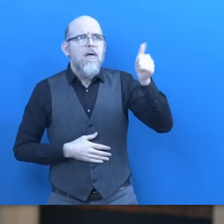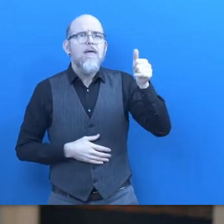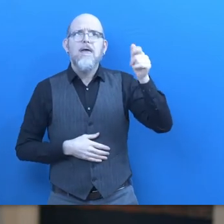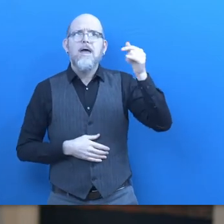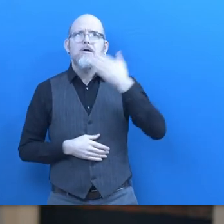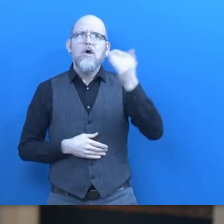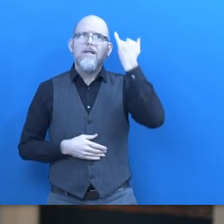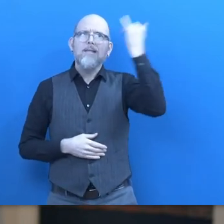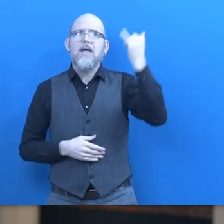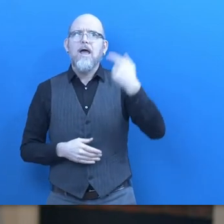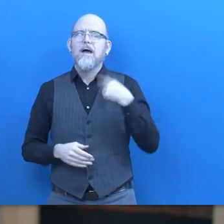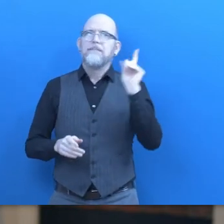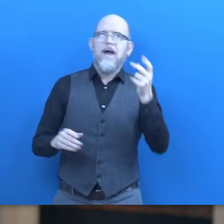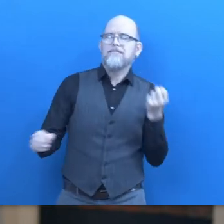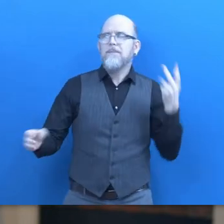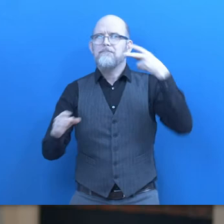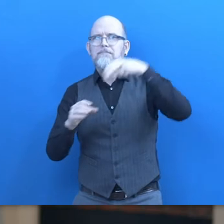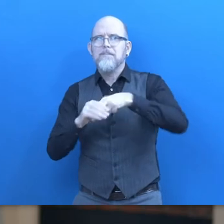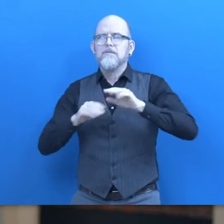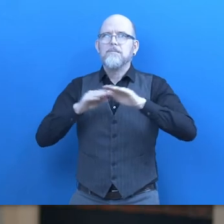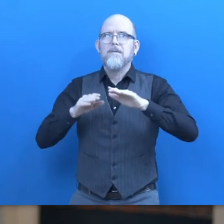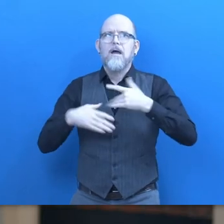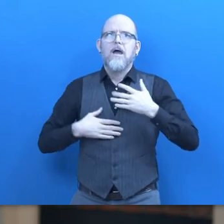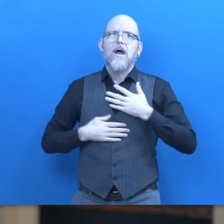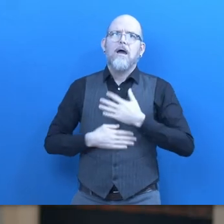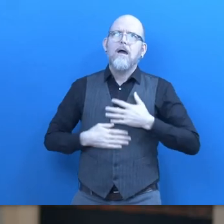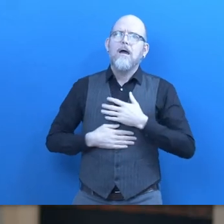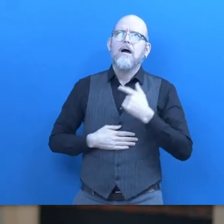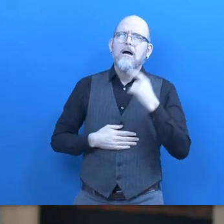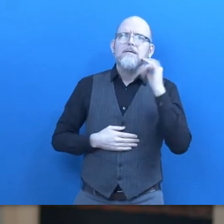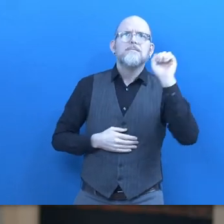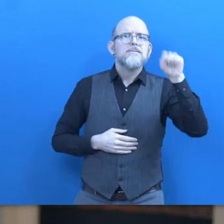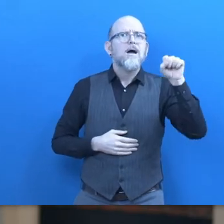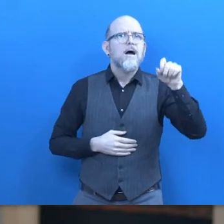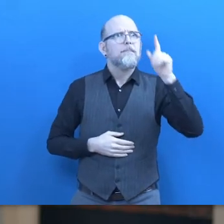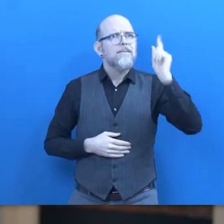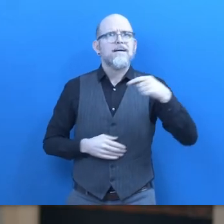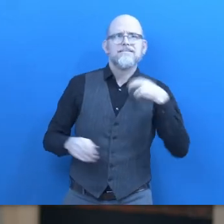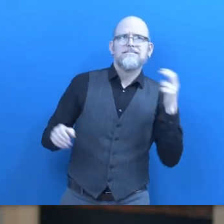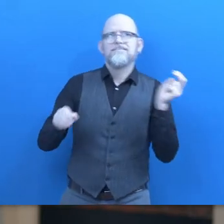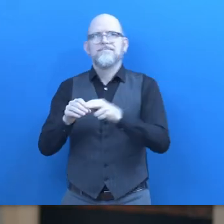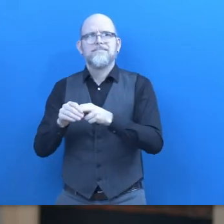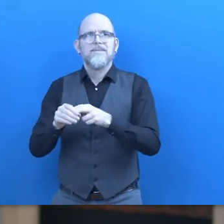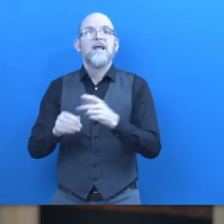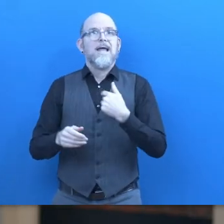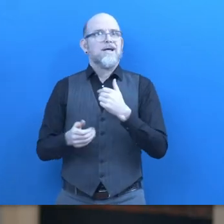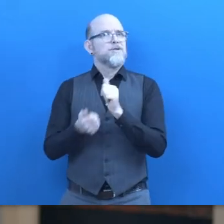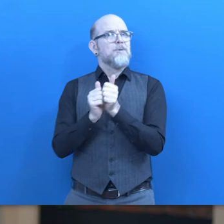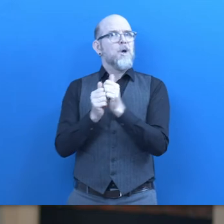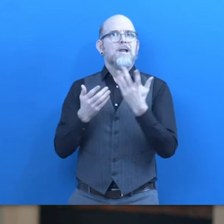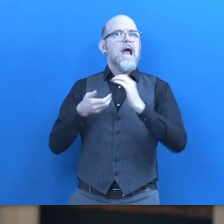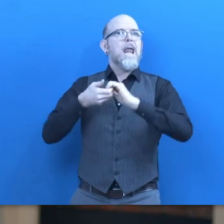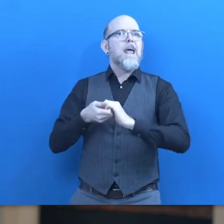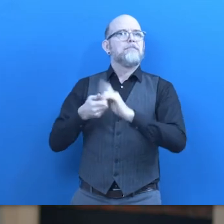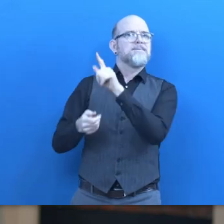it'll feel good on your body and I thought wow that's that's a really good idea so I joined my local YMCA with a friend of mine and started swimming